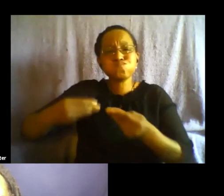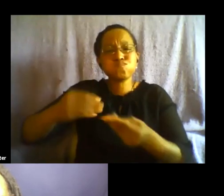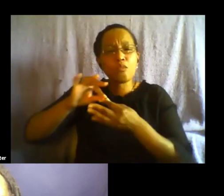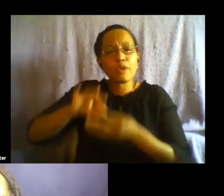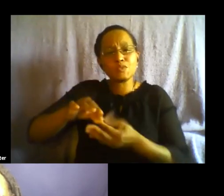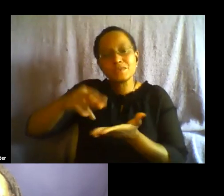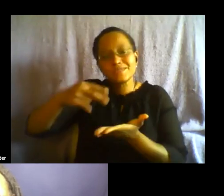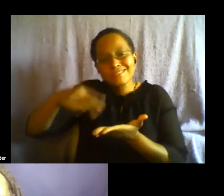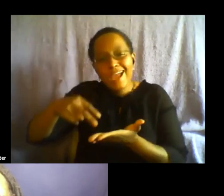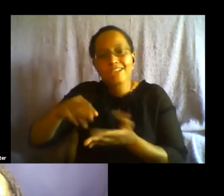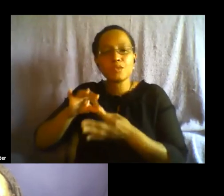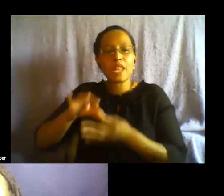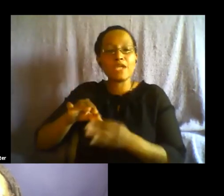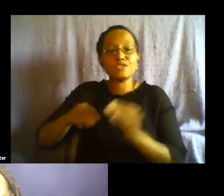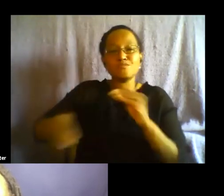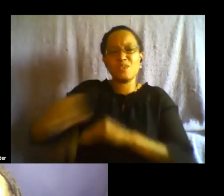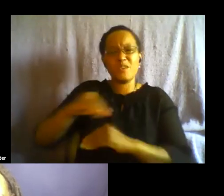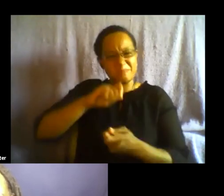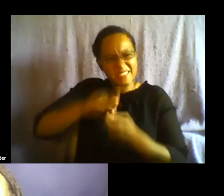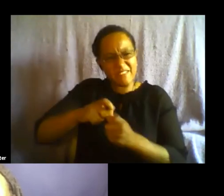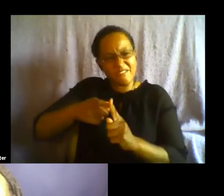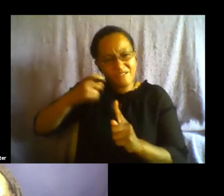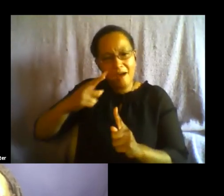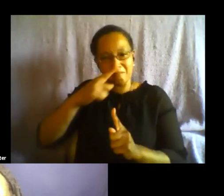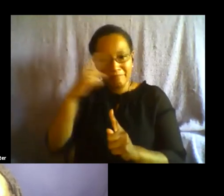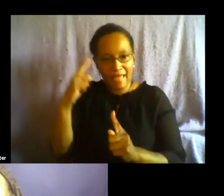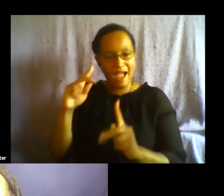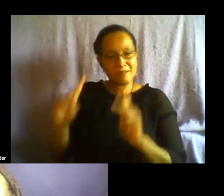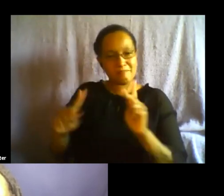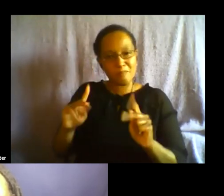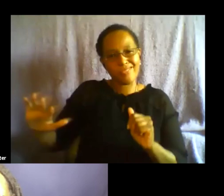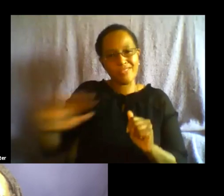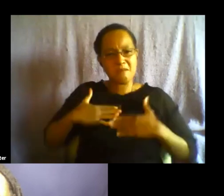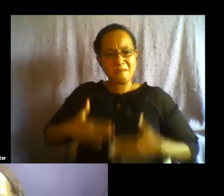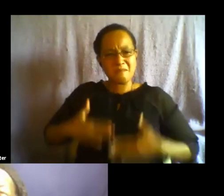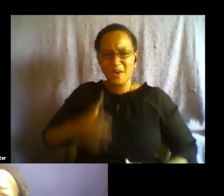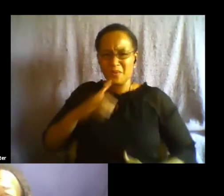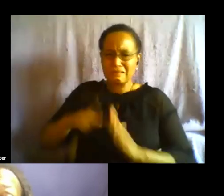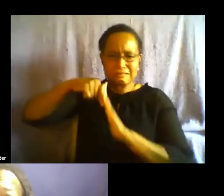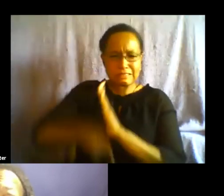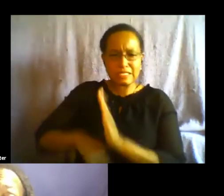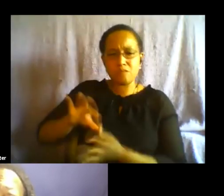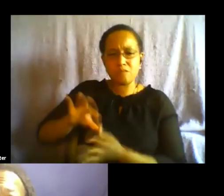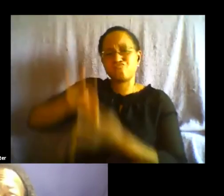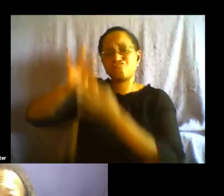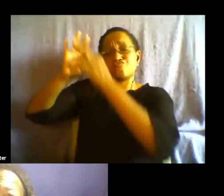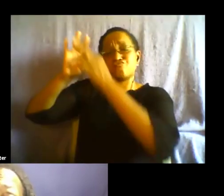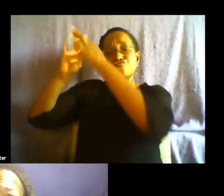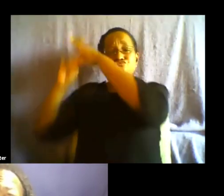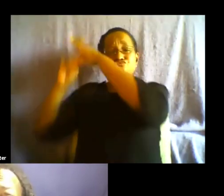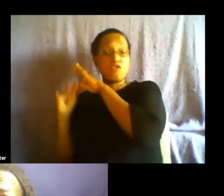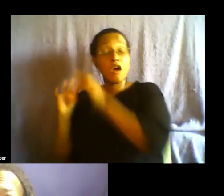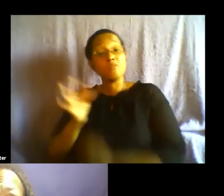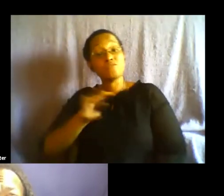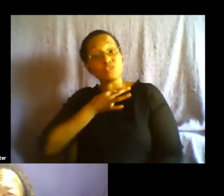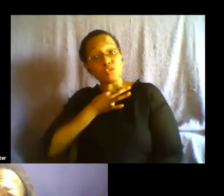for and of black people and their bodies and it's very very deep and i wanted to hear from you as a black and indigenous person